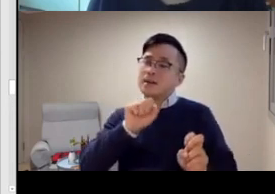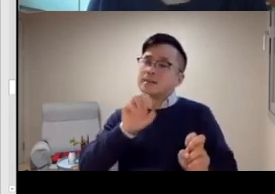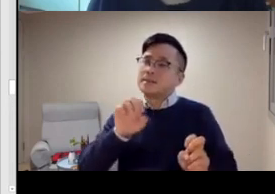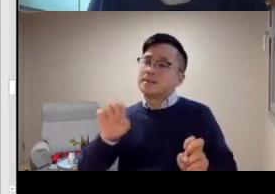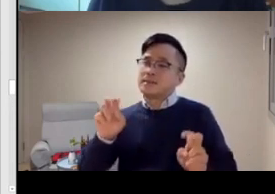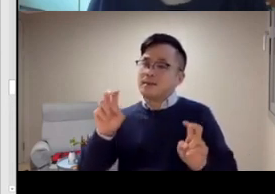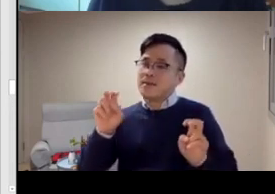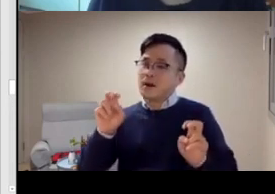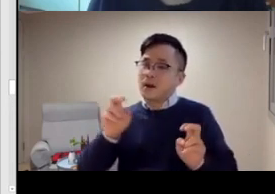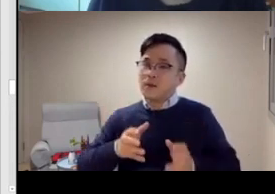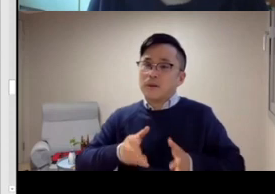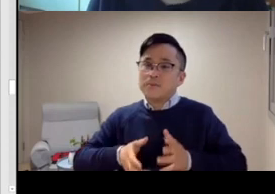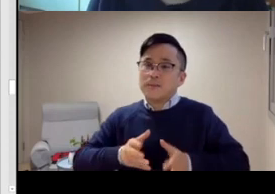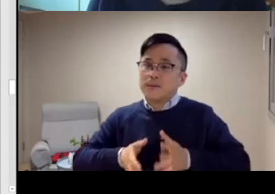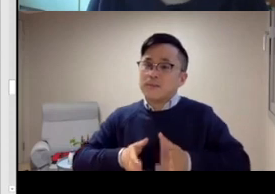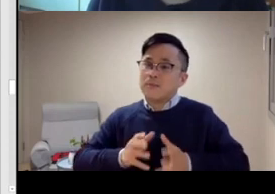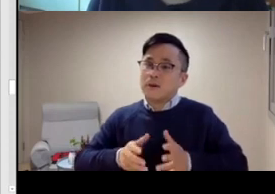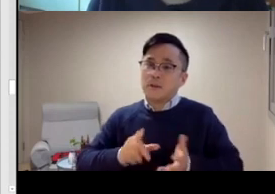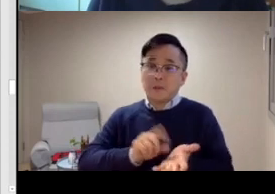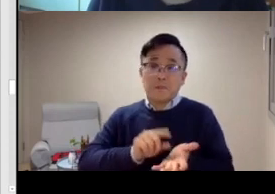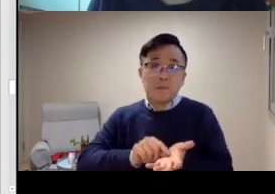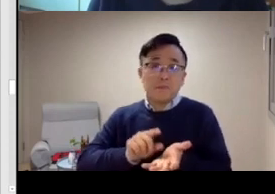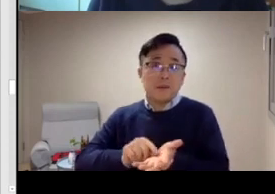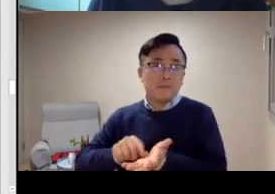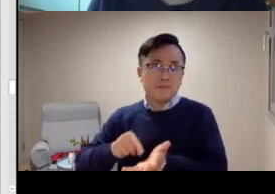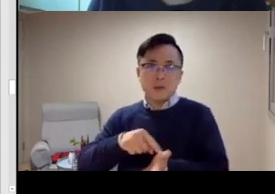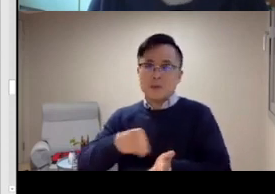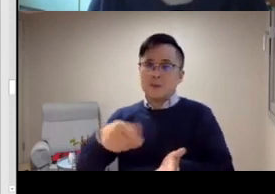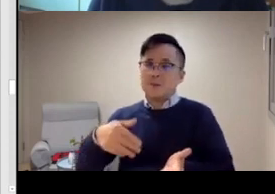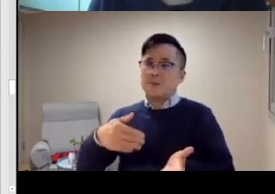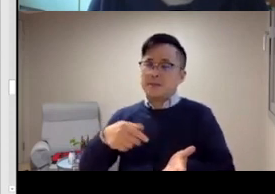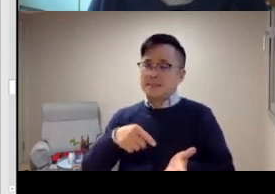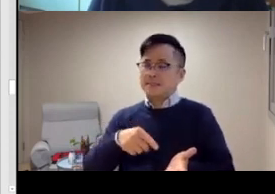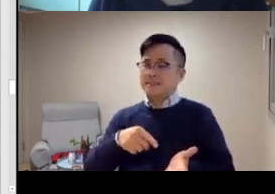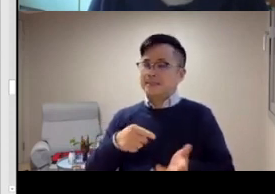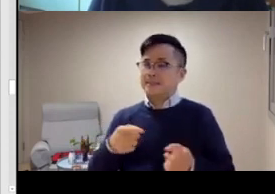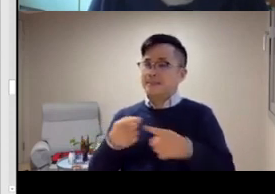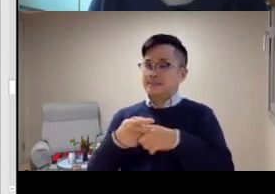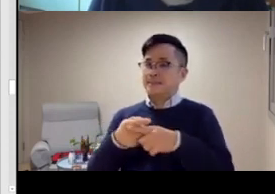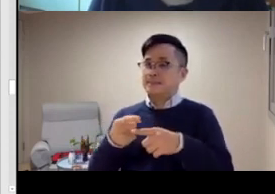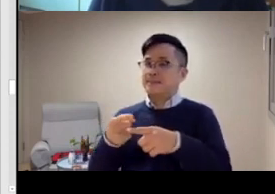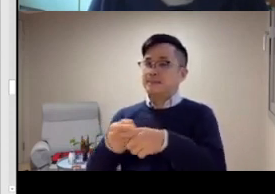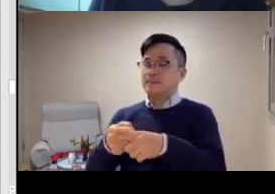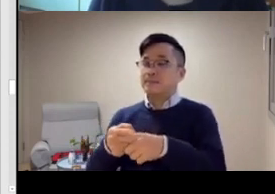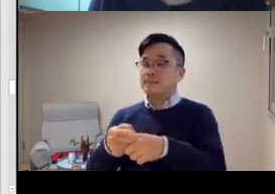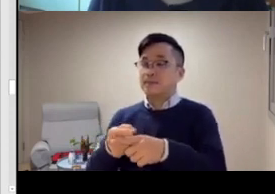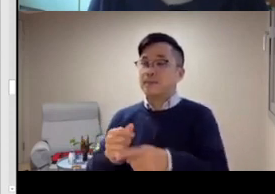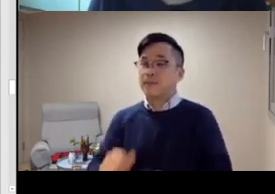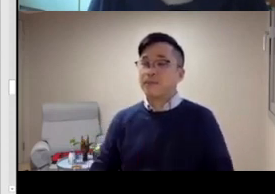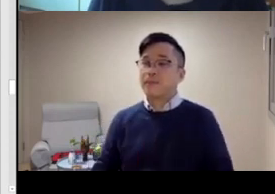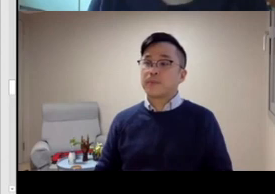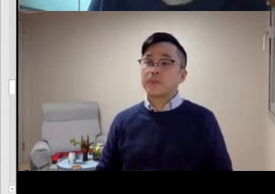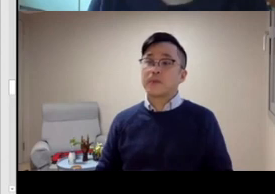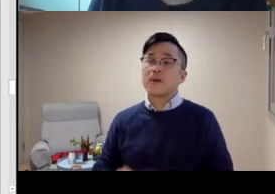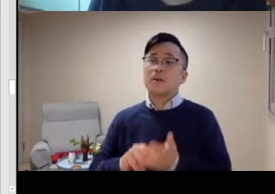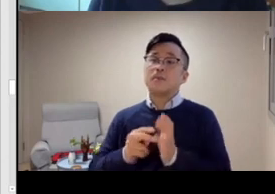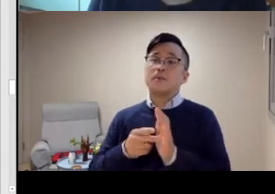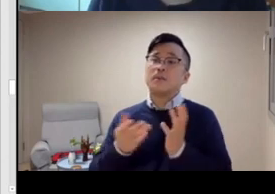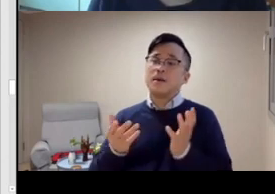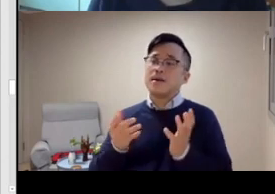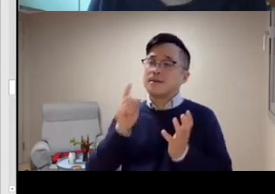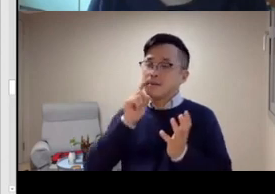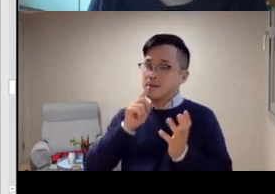it a natural sign language language? So there is some conflict between all of these different